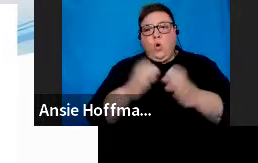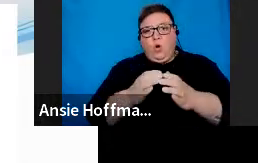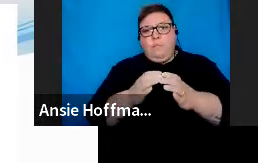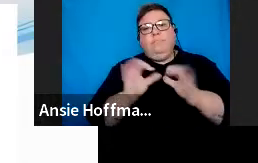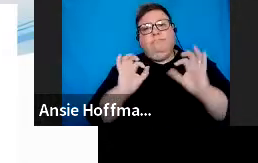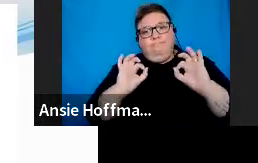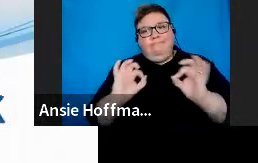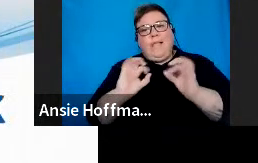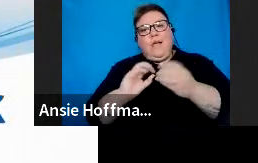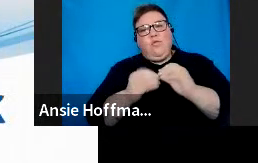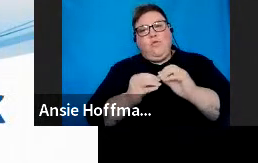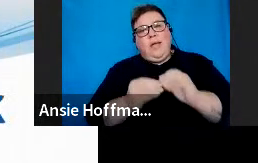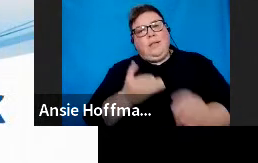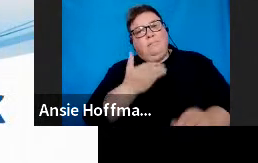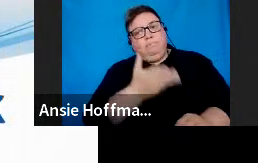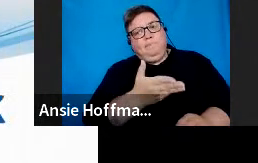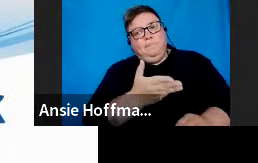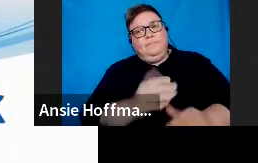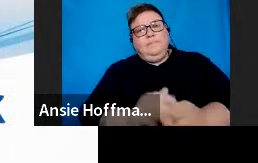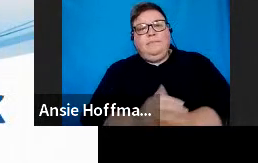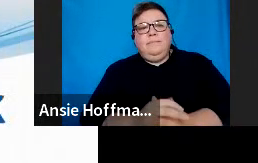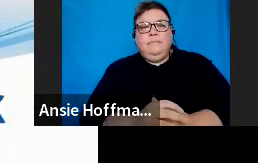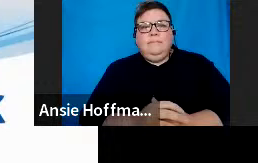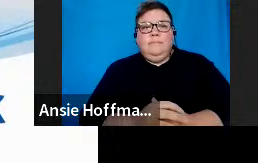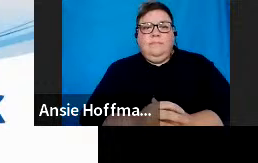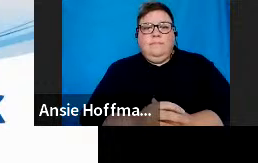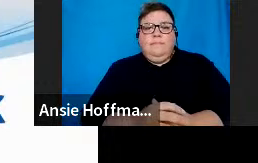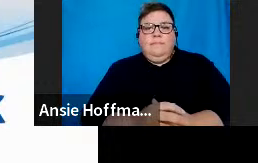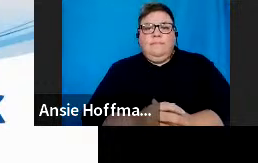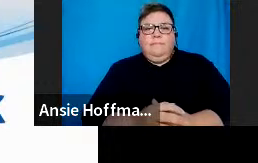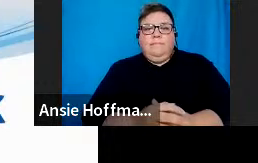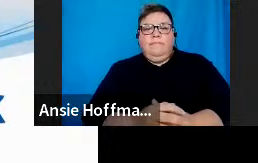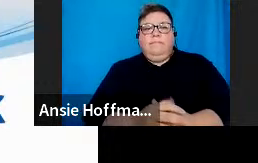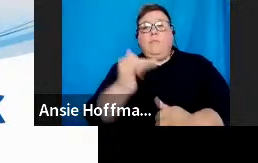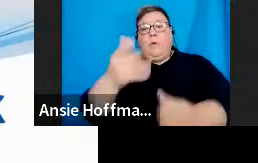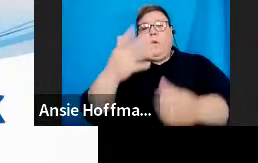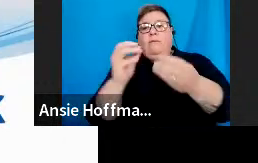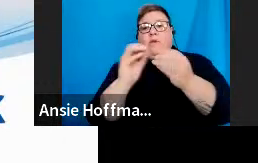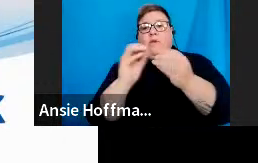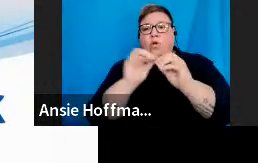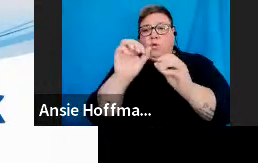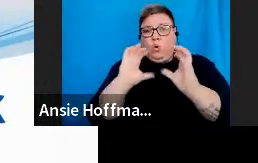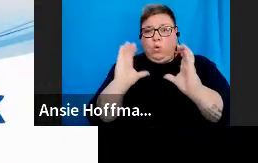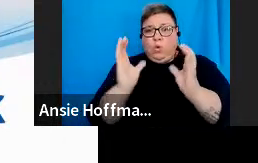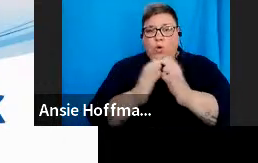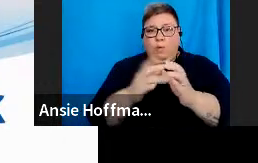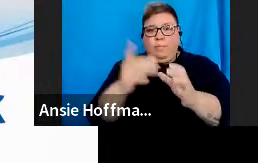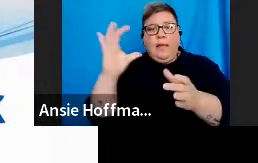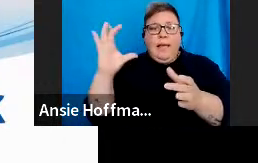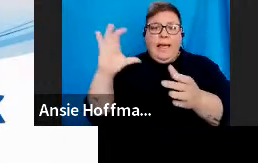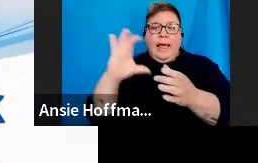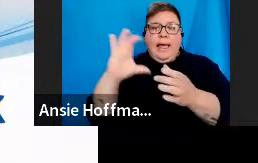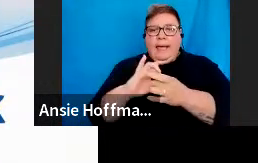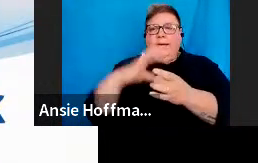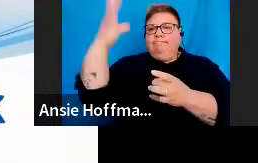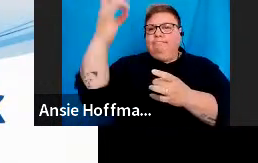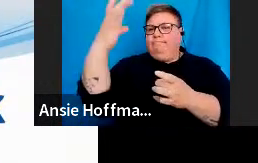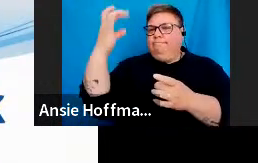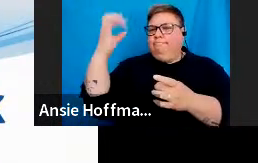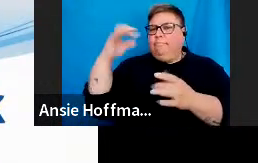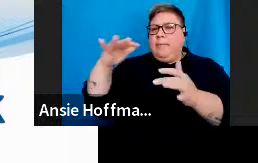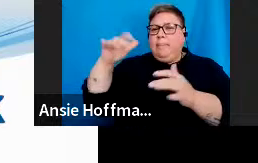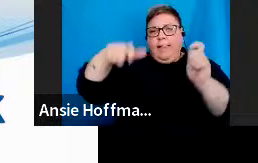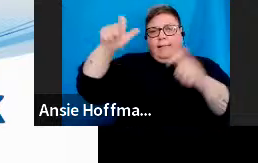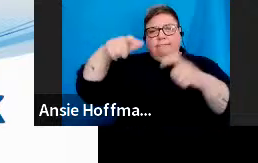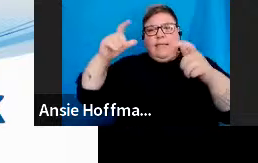been updated. Now, you've created your group. You've linked taxpayers to that group. Now,